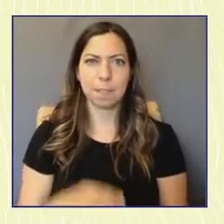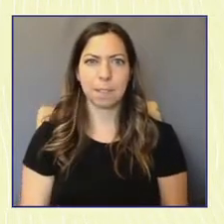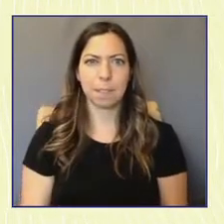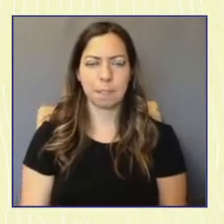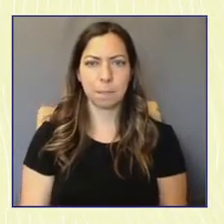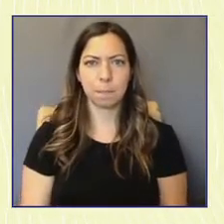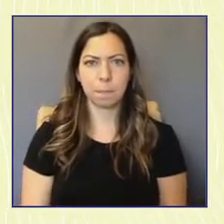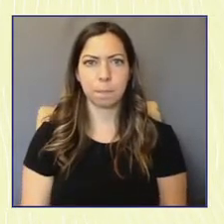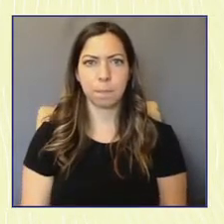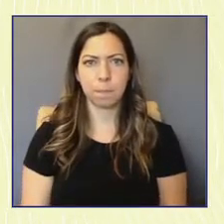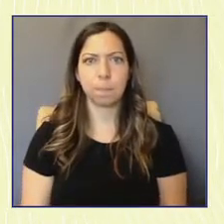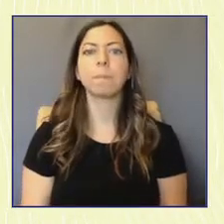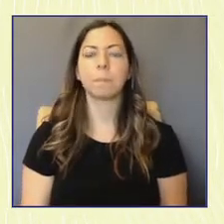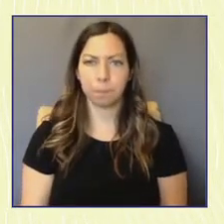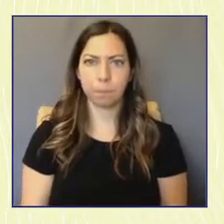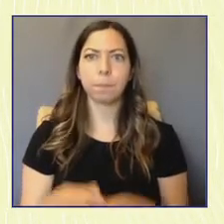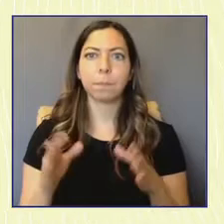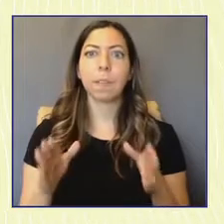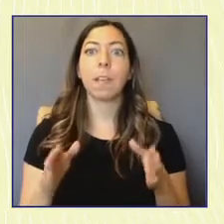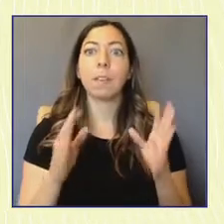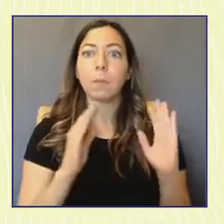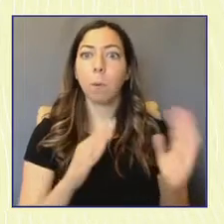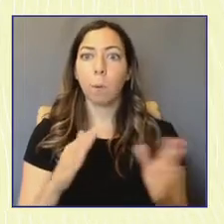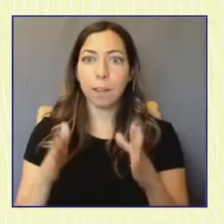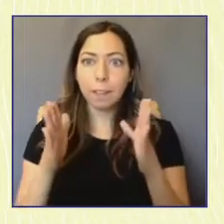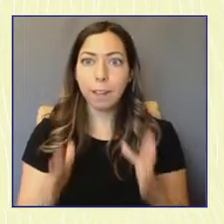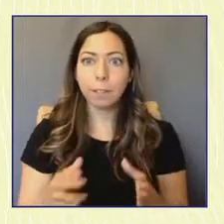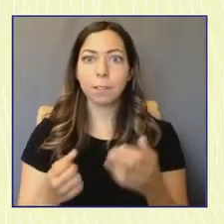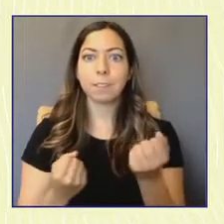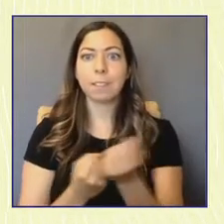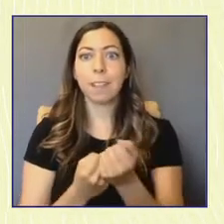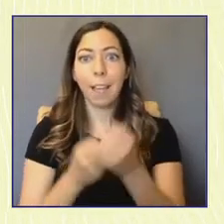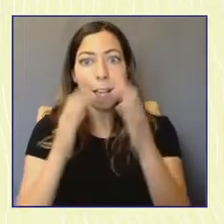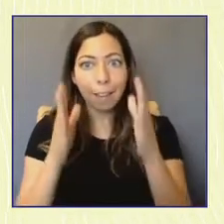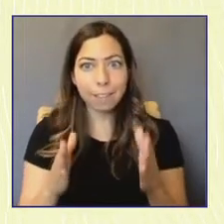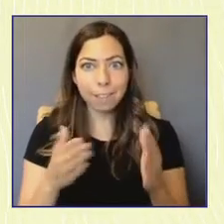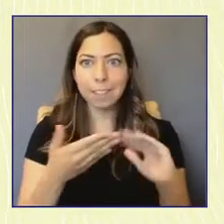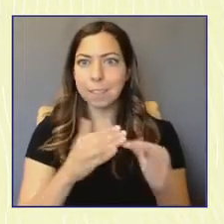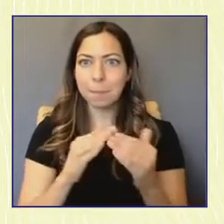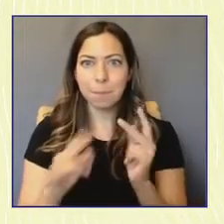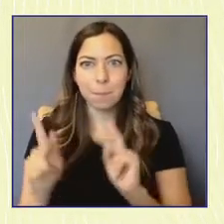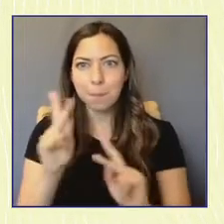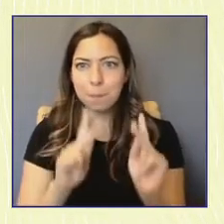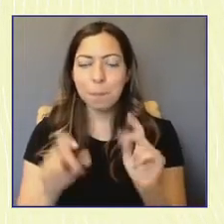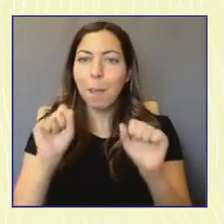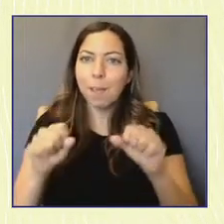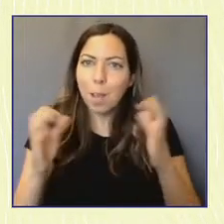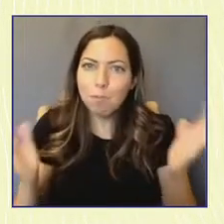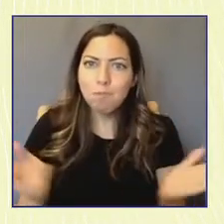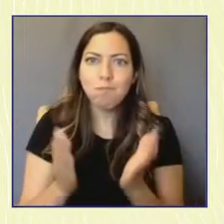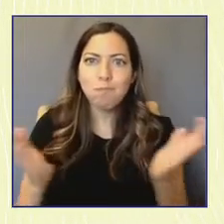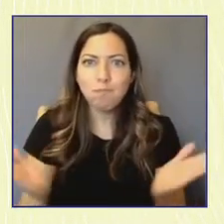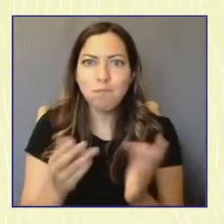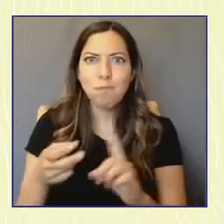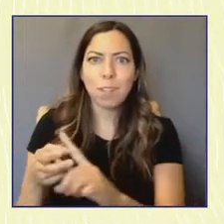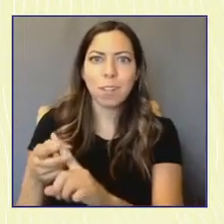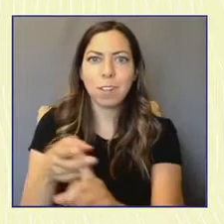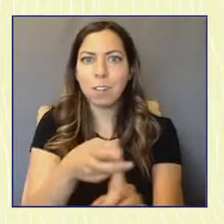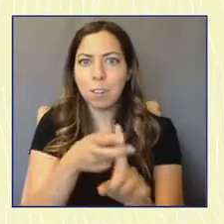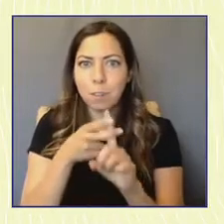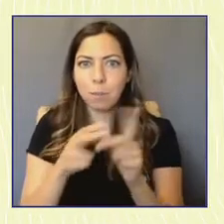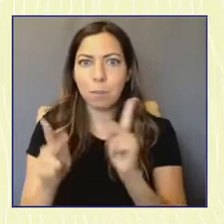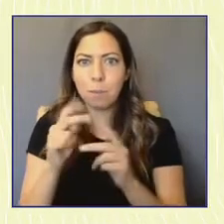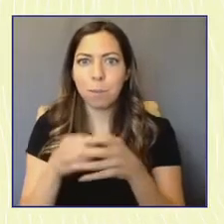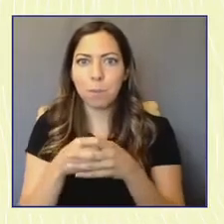By organizers, by activists, community members to engage young people, they are critical to the growing voters framework. But